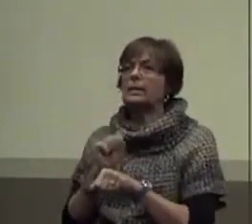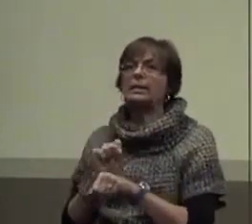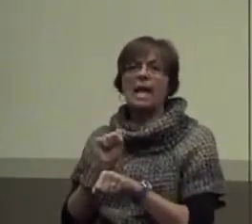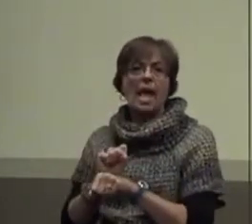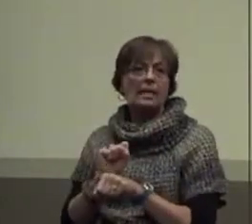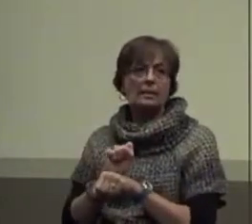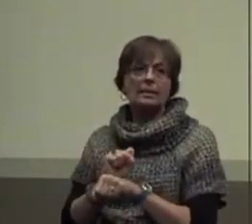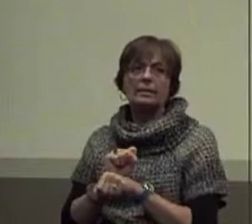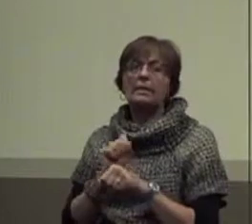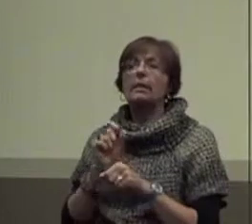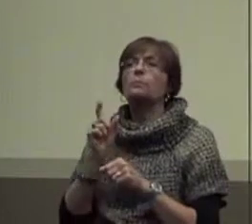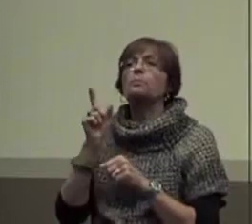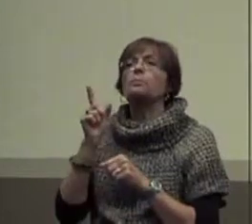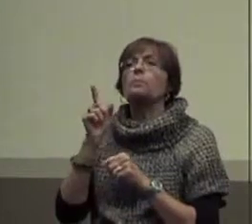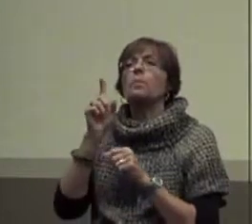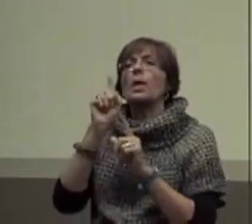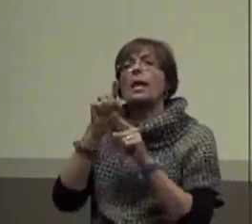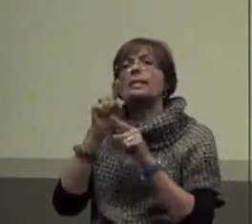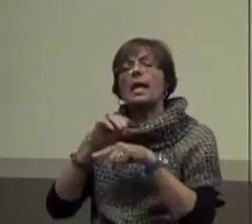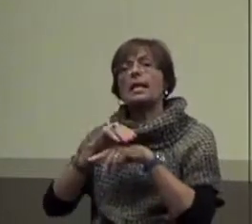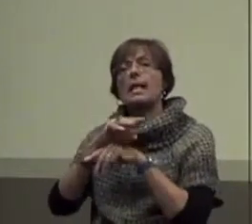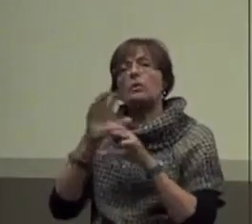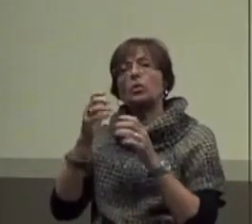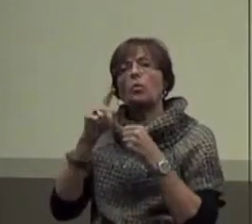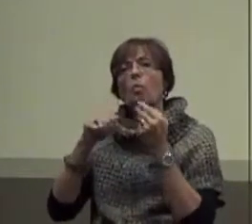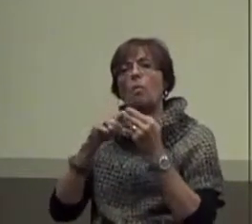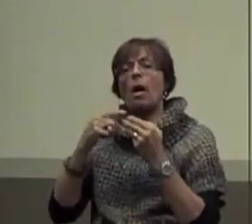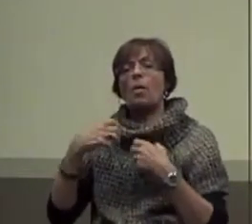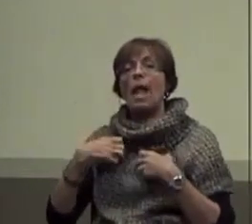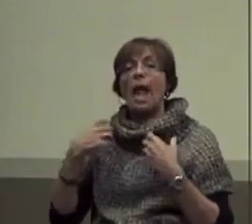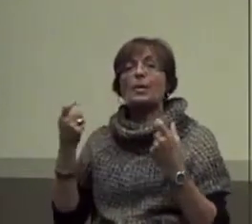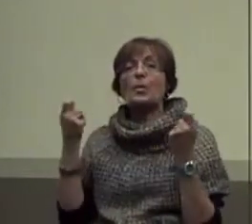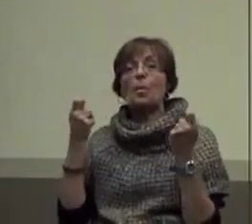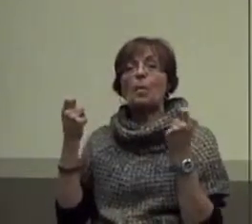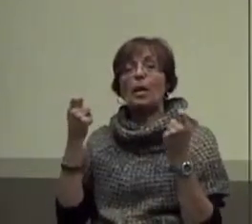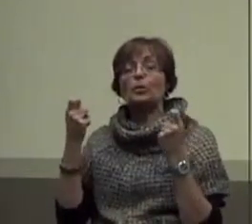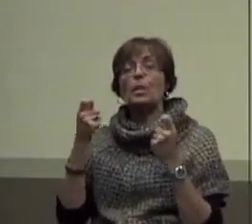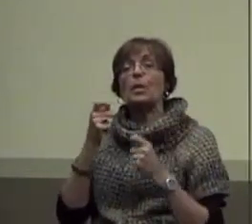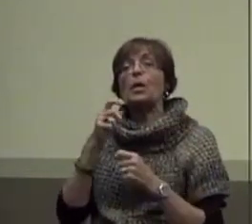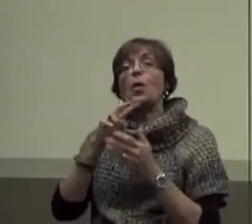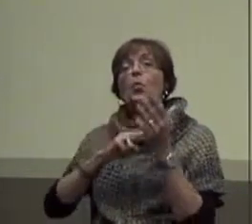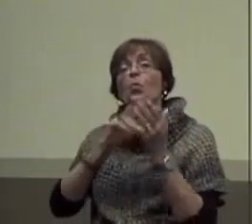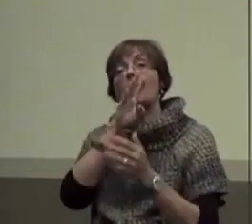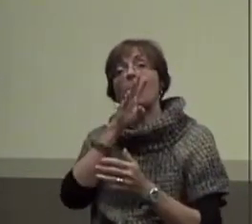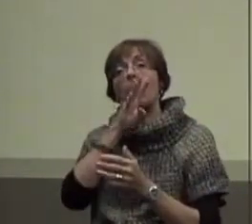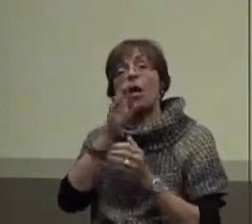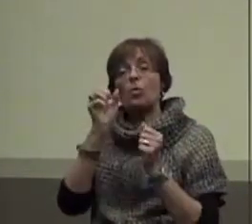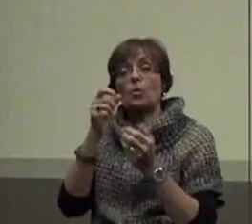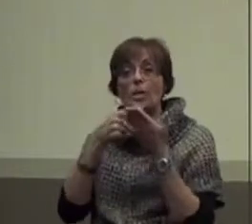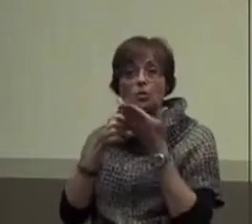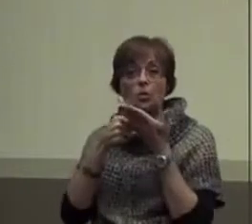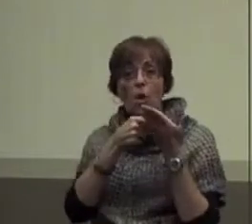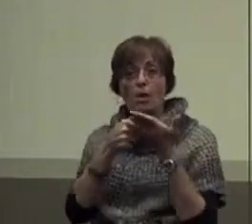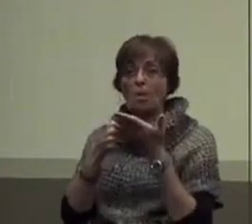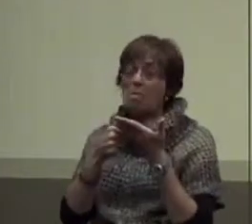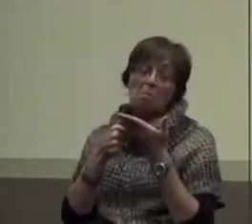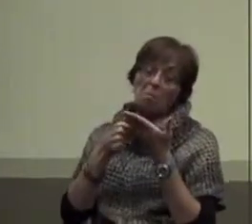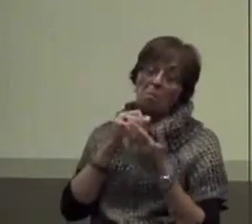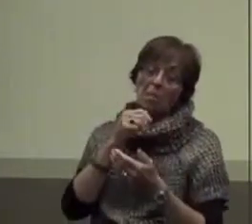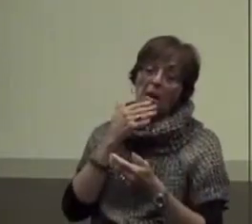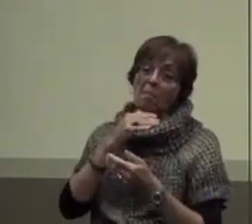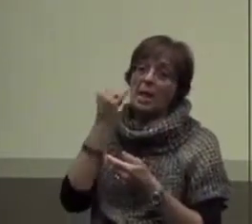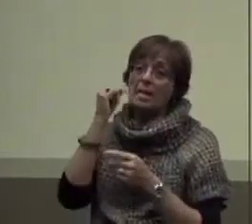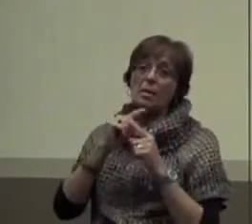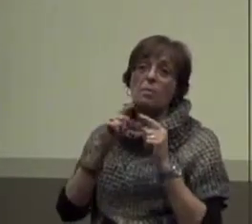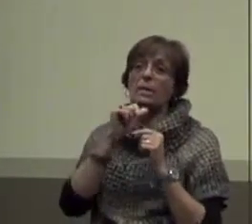task. Right? Attend a counseling group about anger management. So when you read out loud that you can talk about it. Right? Okay? Not a bad